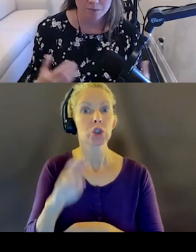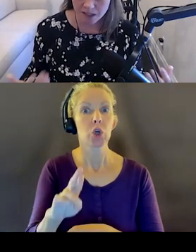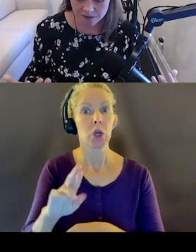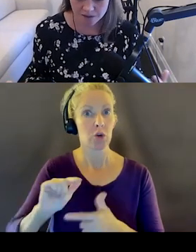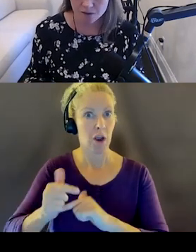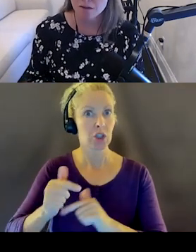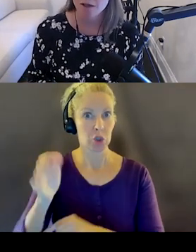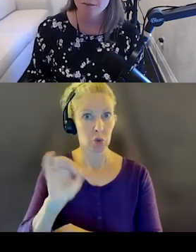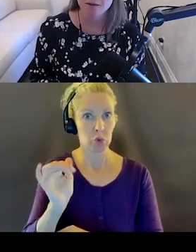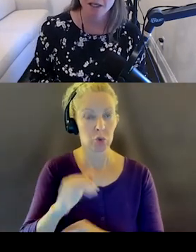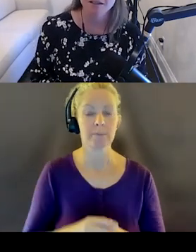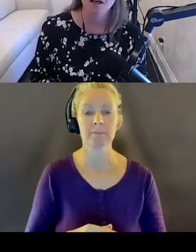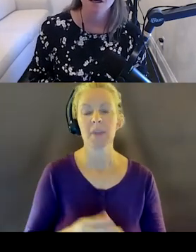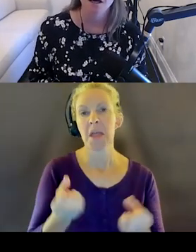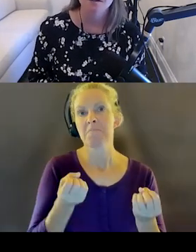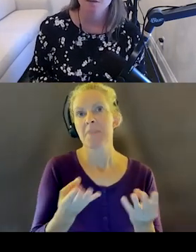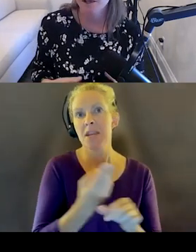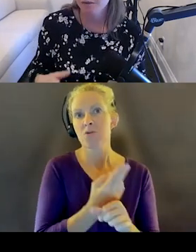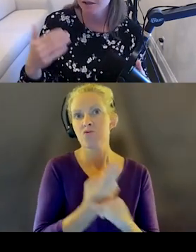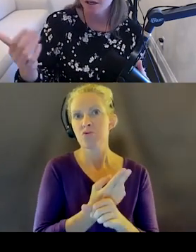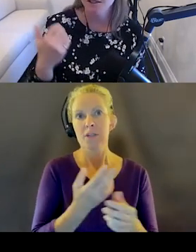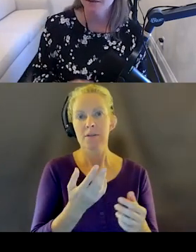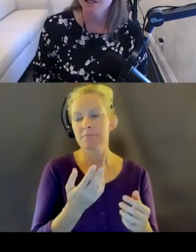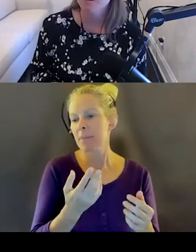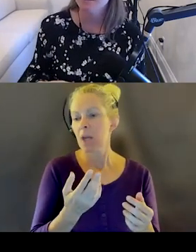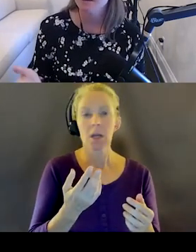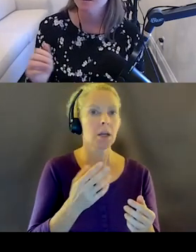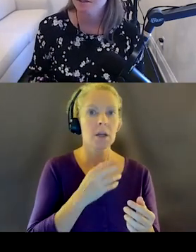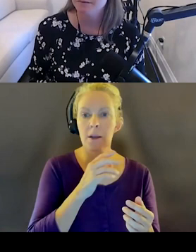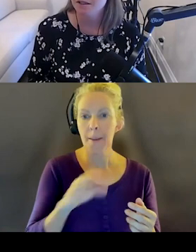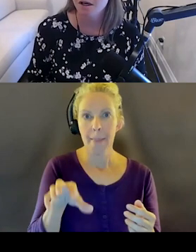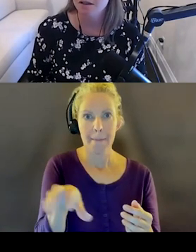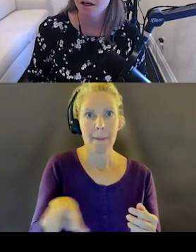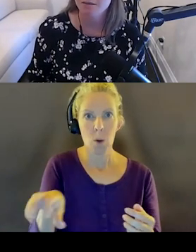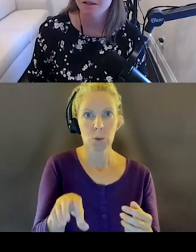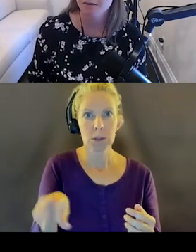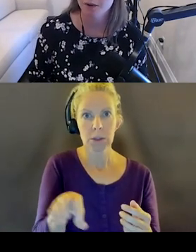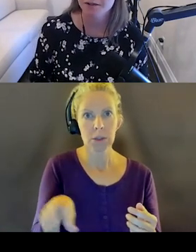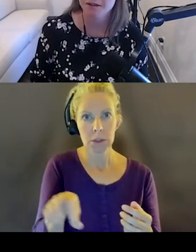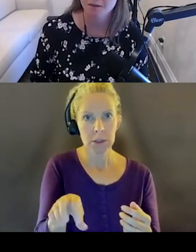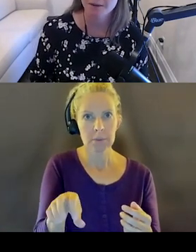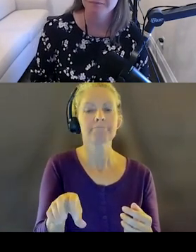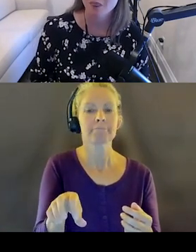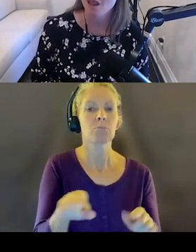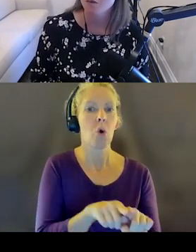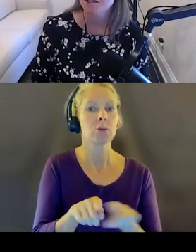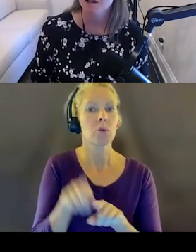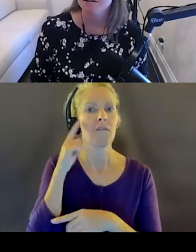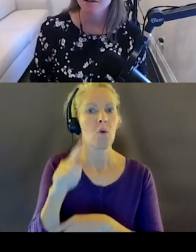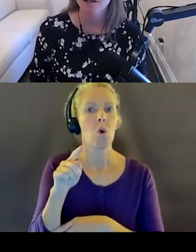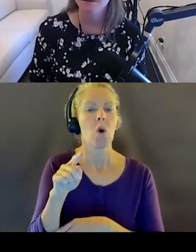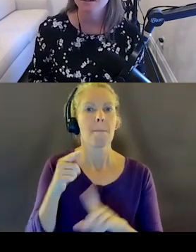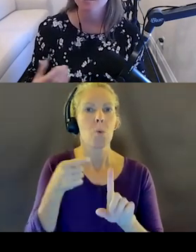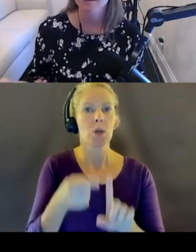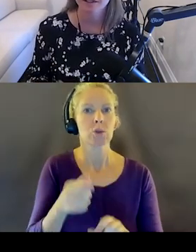what many of us are used to our computer mice. So if we're documenting for keyboard, I think we should be documented for pointers as well. We should